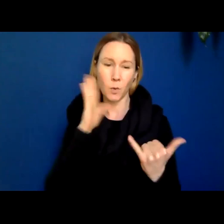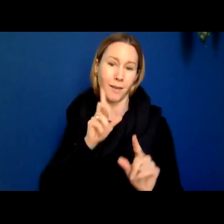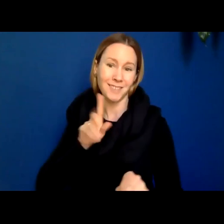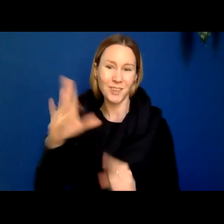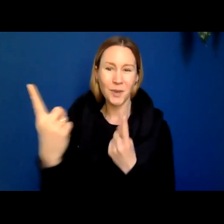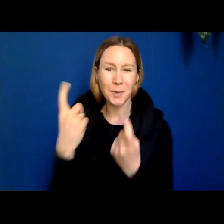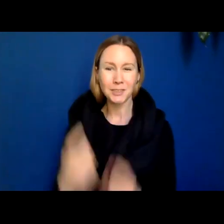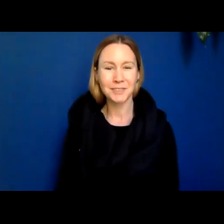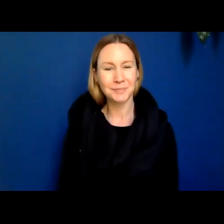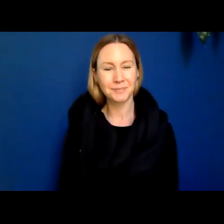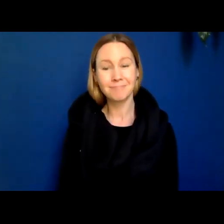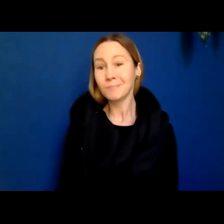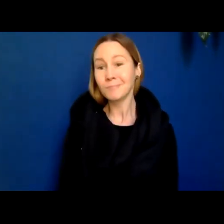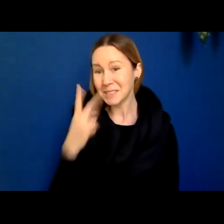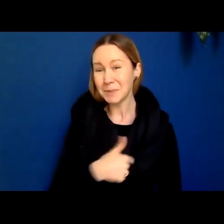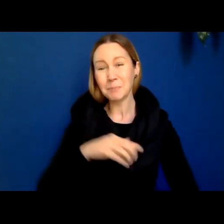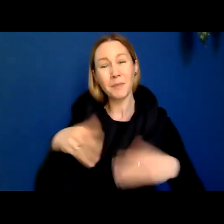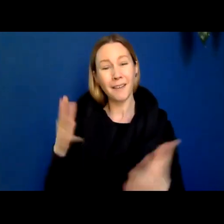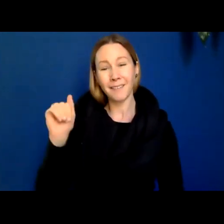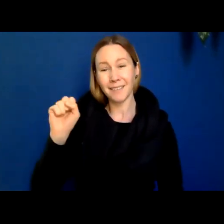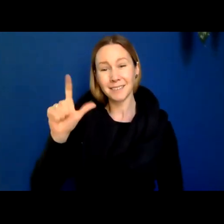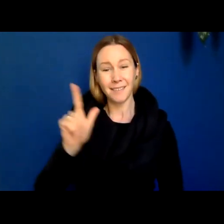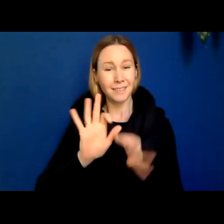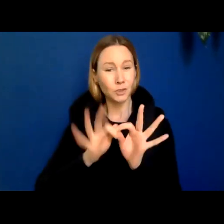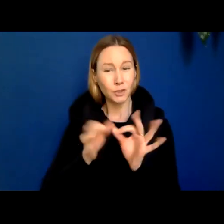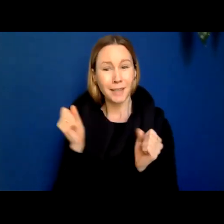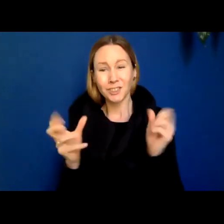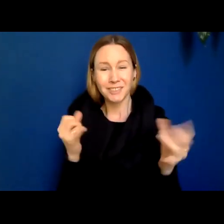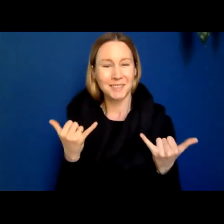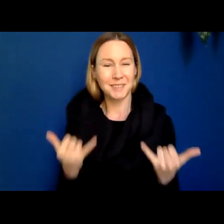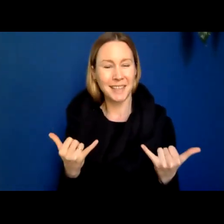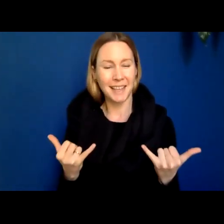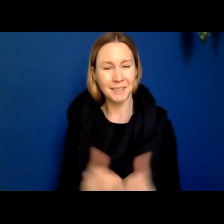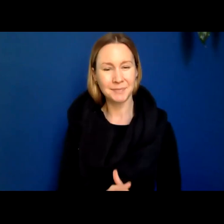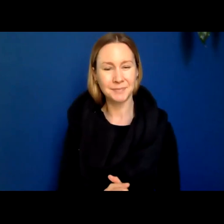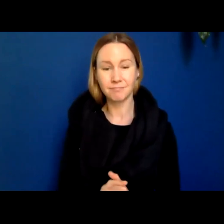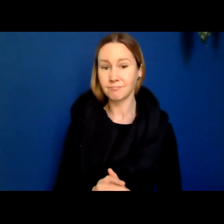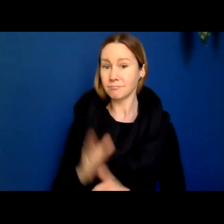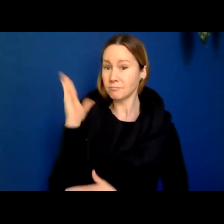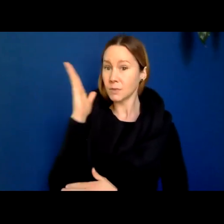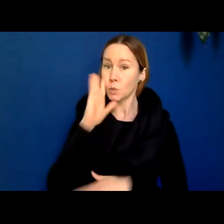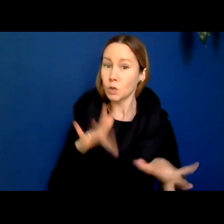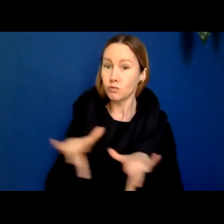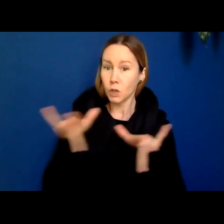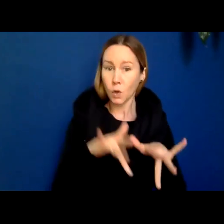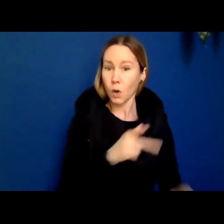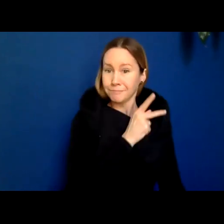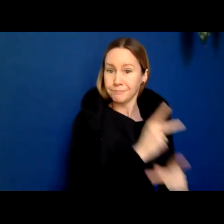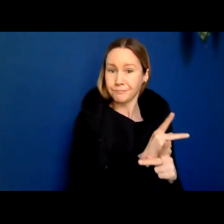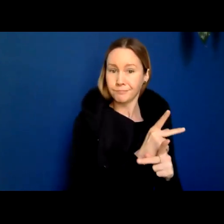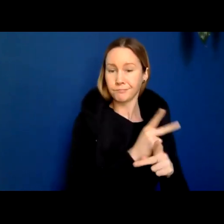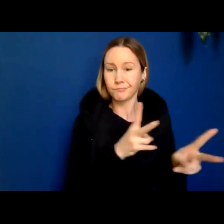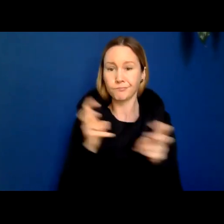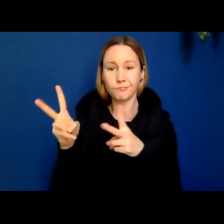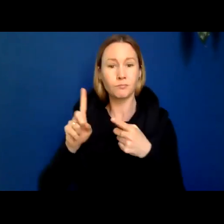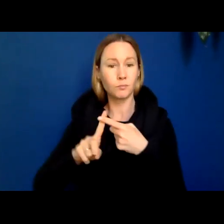You can see we're providing American Sign Language interpretation today. This talk is being recorded and will be available on the